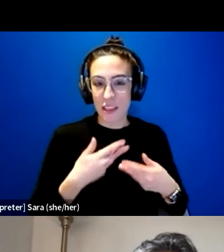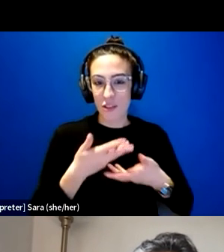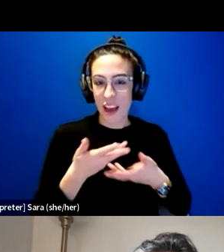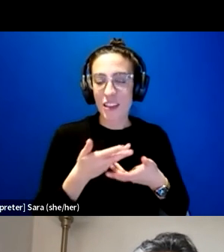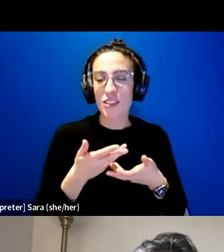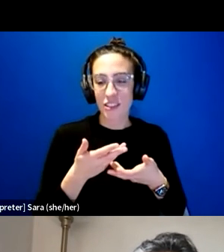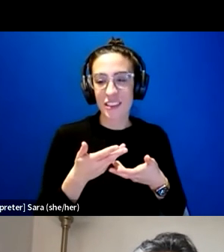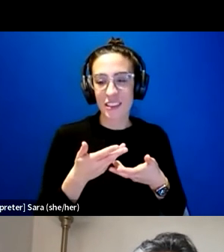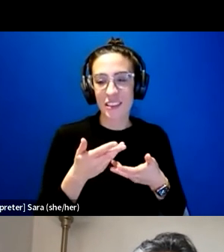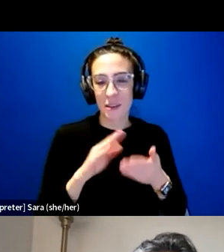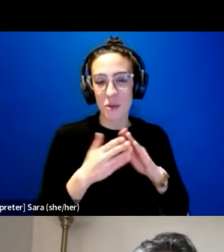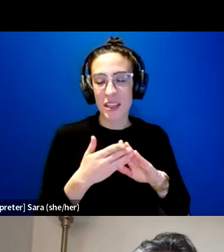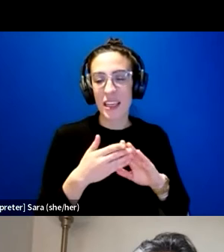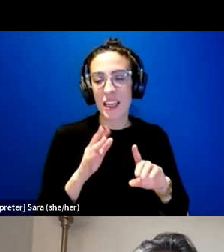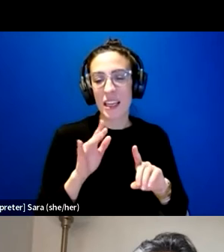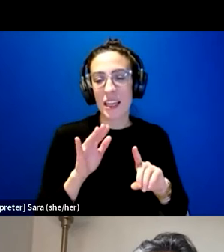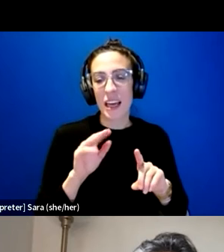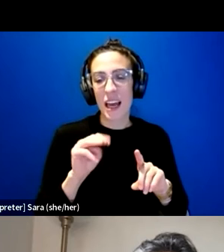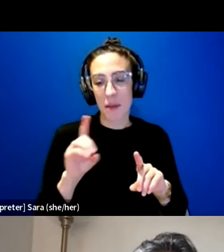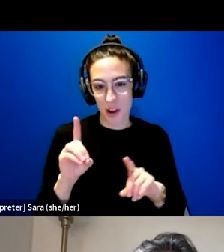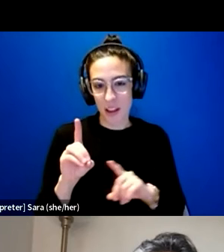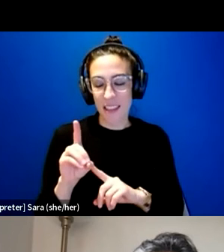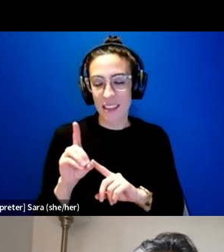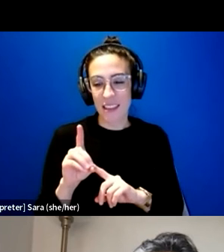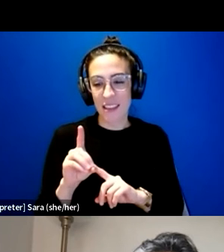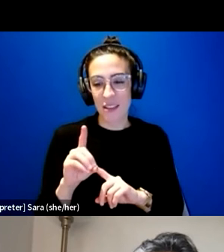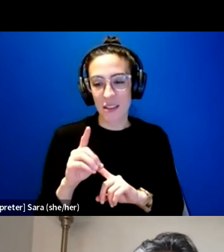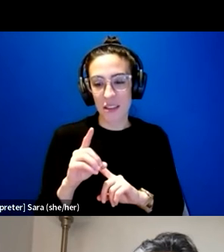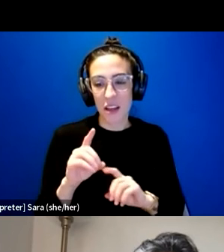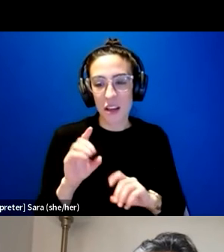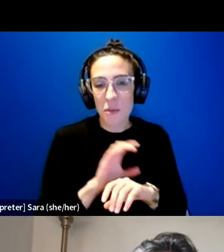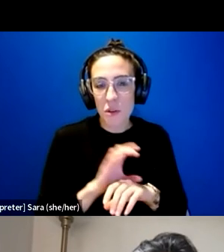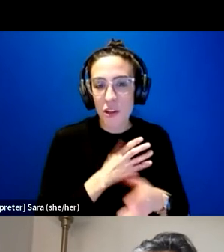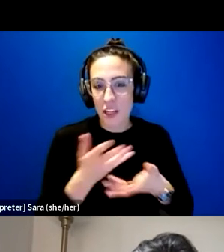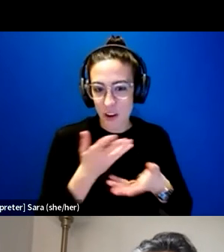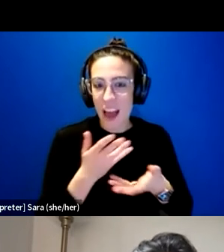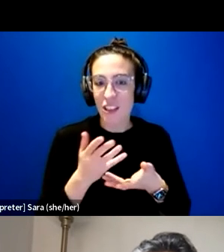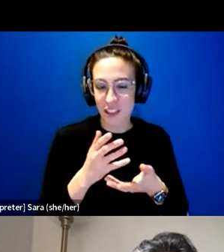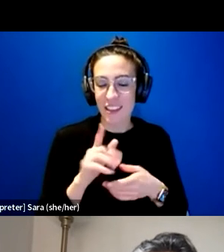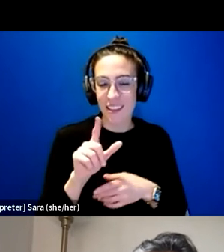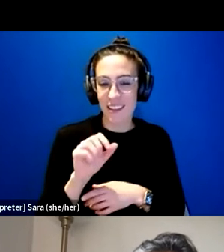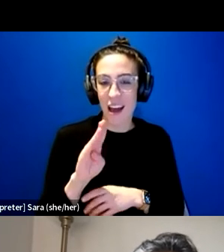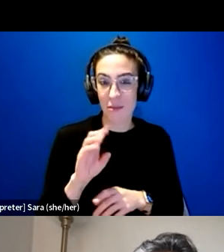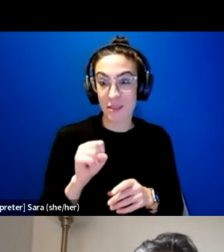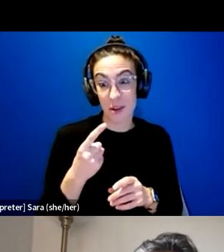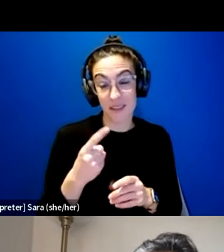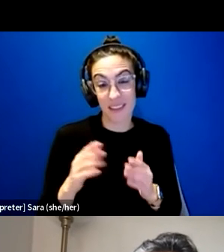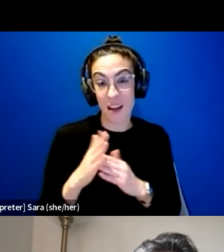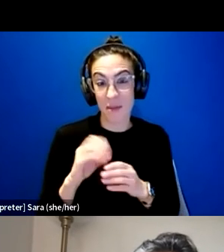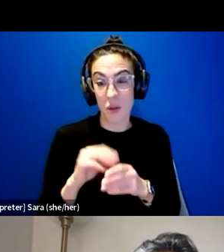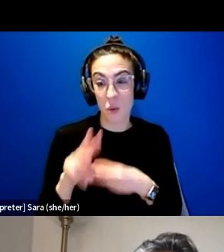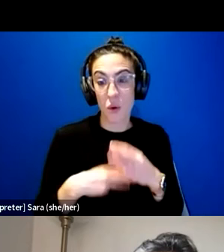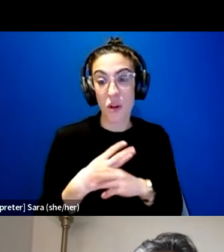has, you know, one of the second human computer interaction labs in the world. And so accessibility within